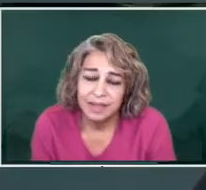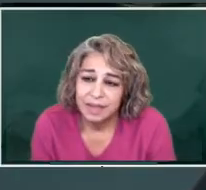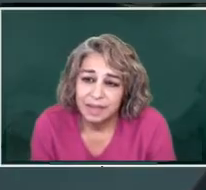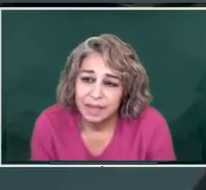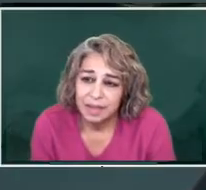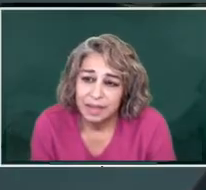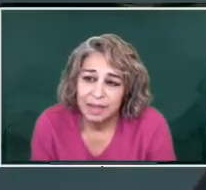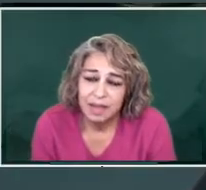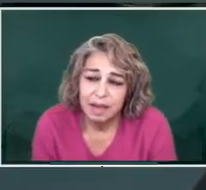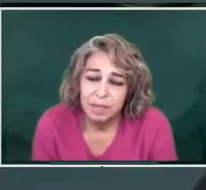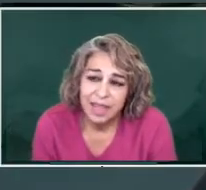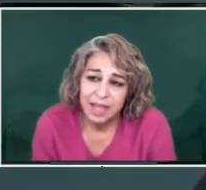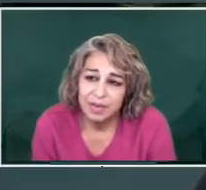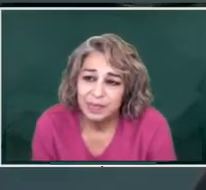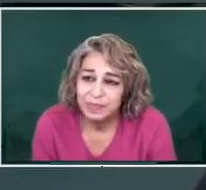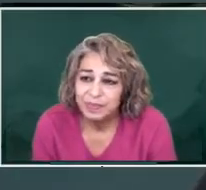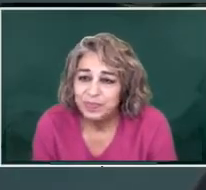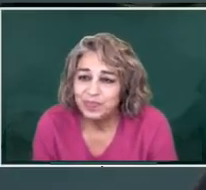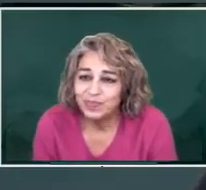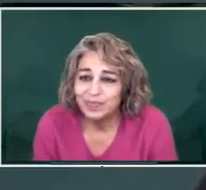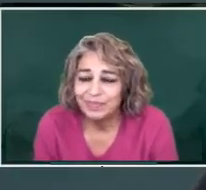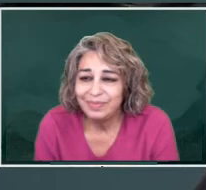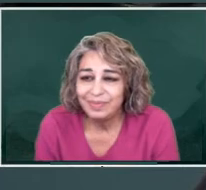Madero.